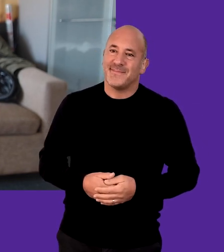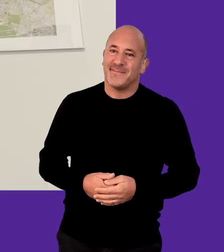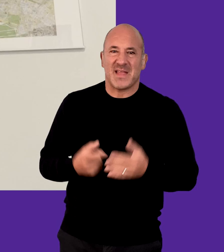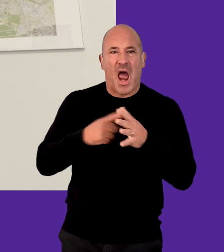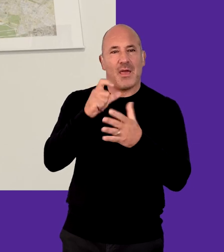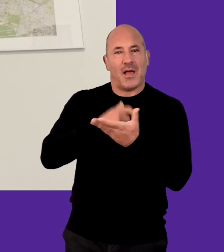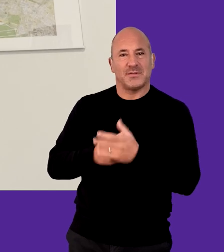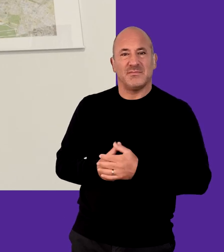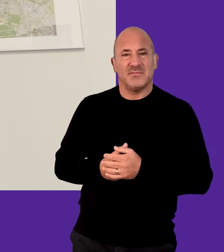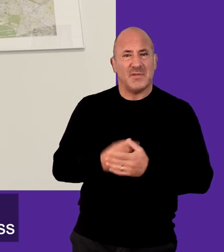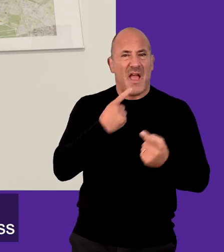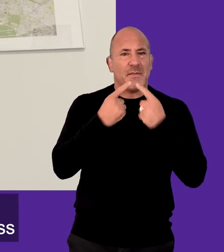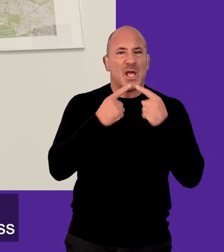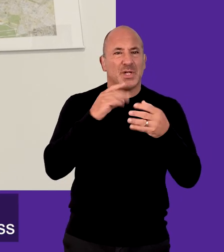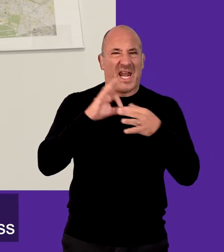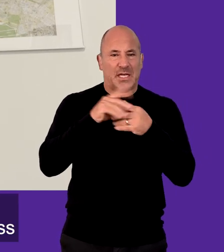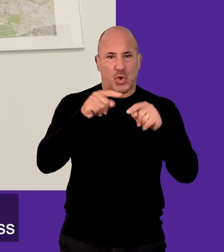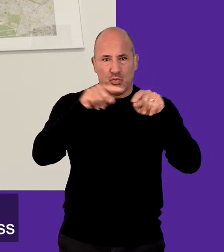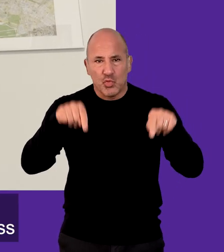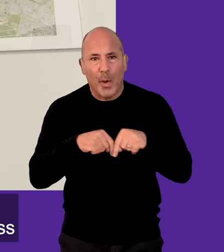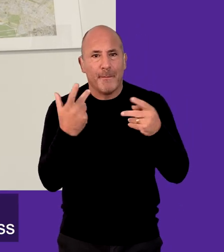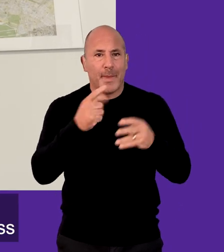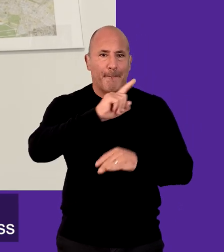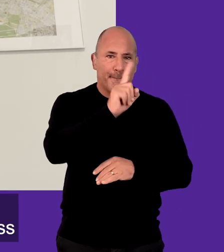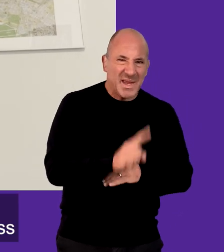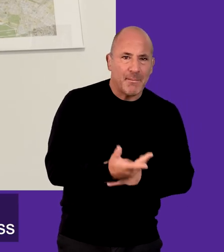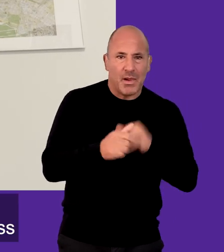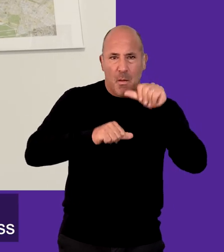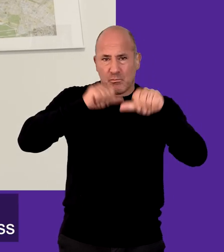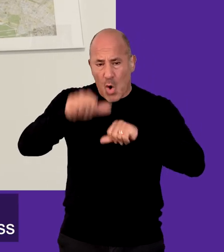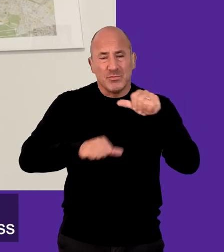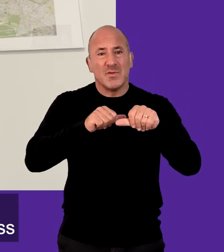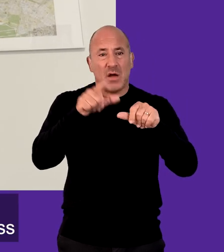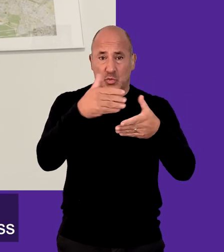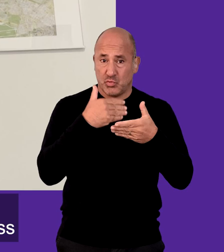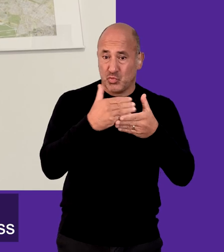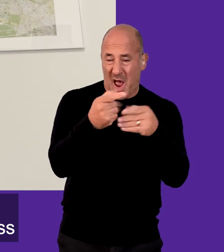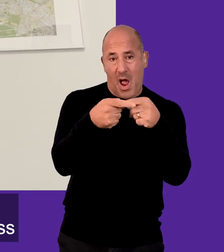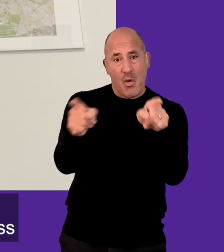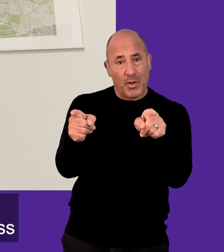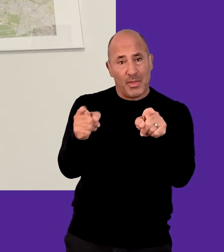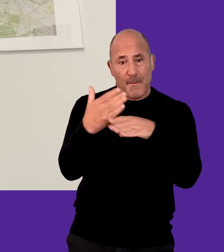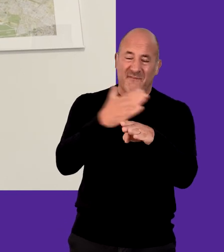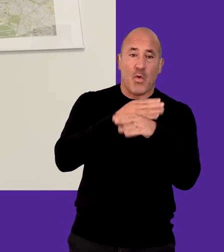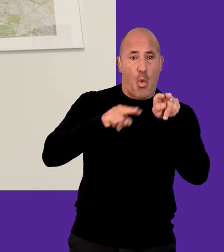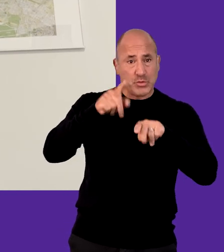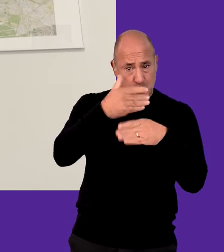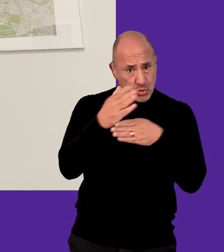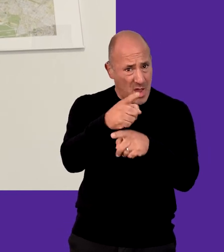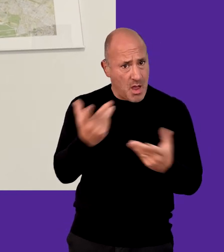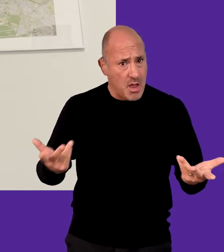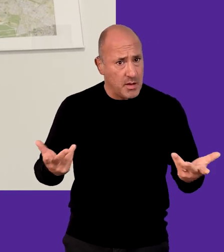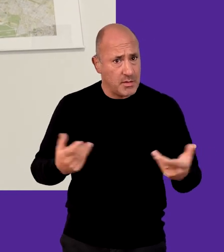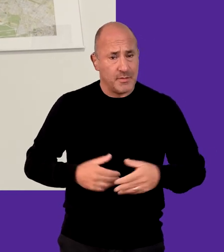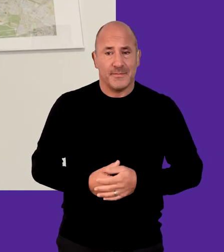you? Ali Castle Do you share information about the space, the people and the process that auditionees can